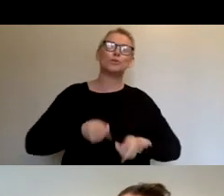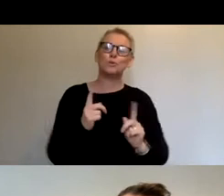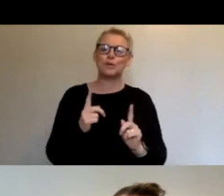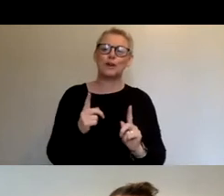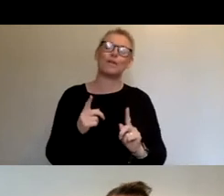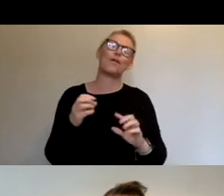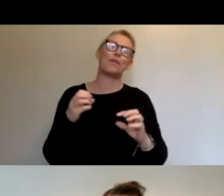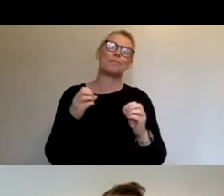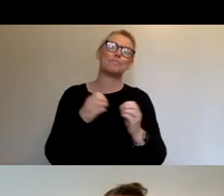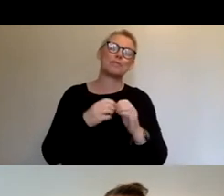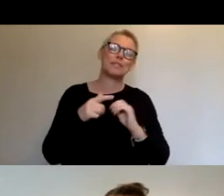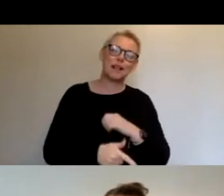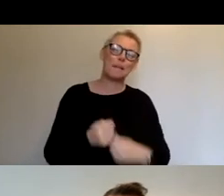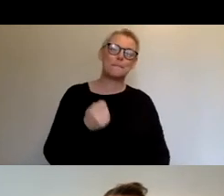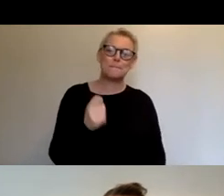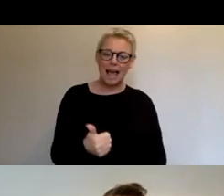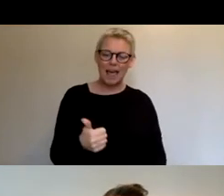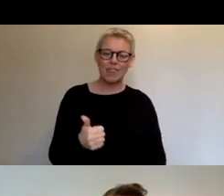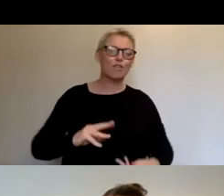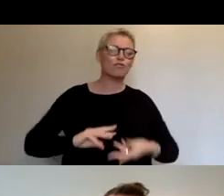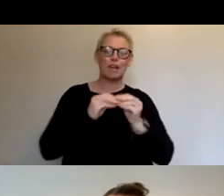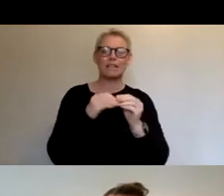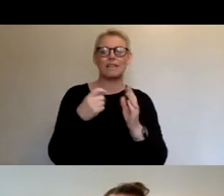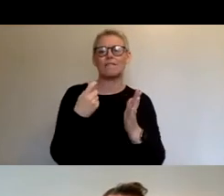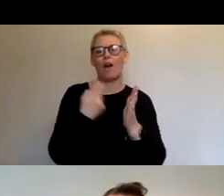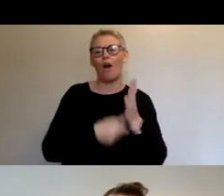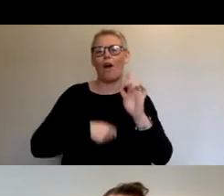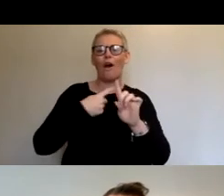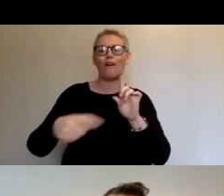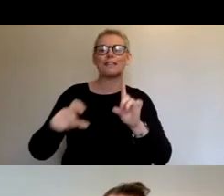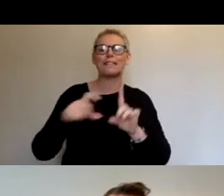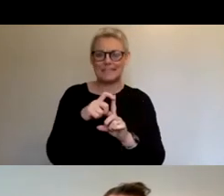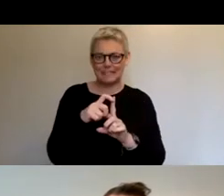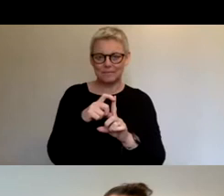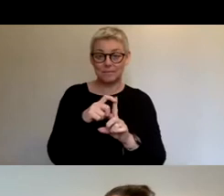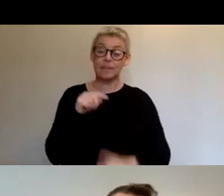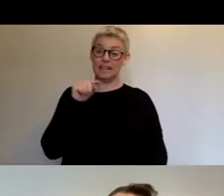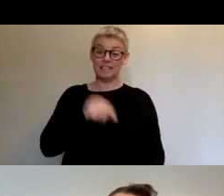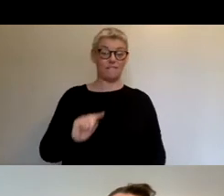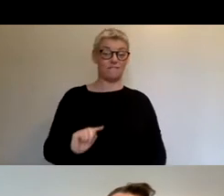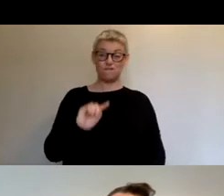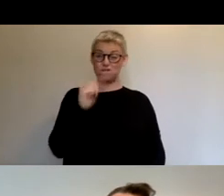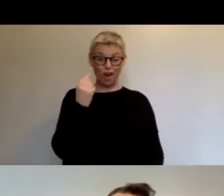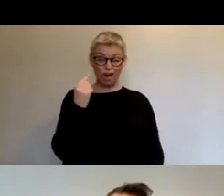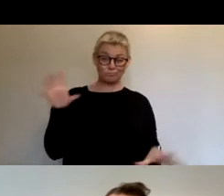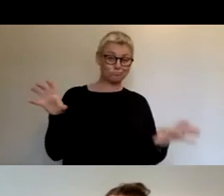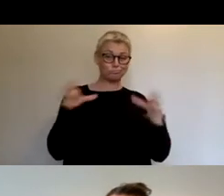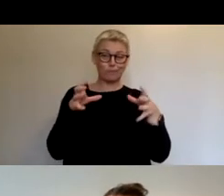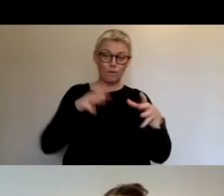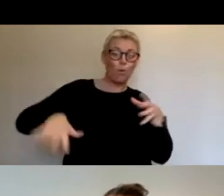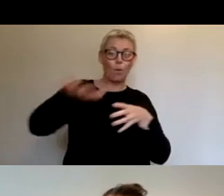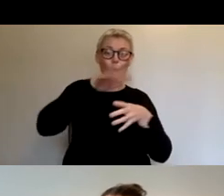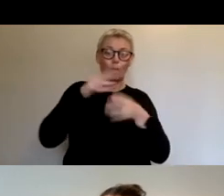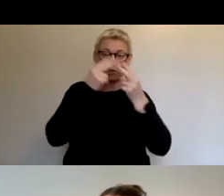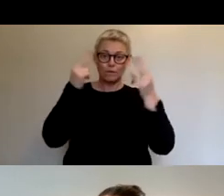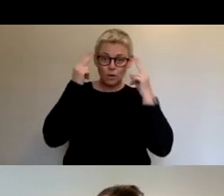The Bristol and Bath Creative R&D is a first-of-a-kind collaboration between the region's four universities. That's UWE